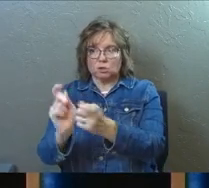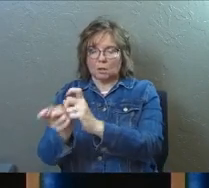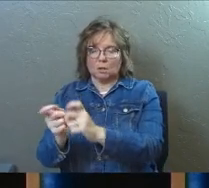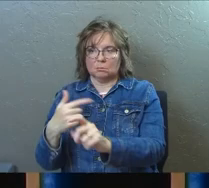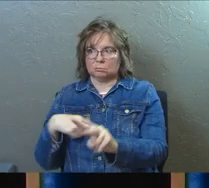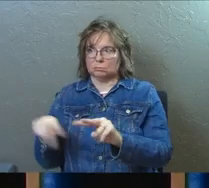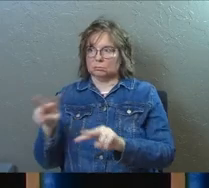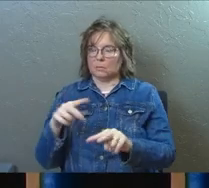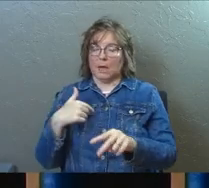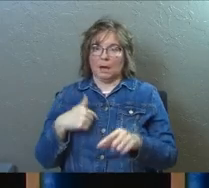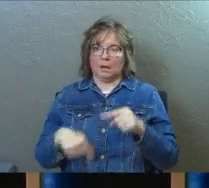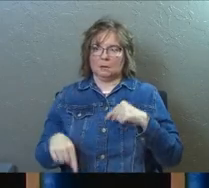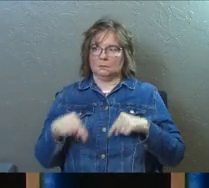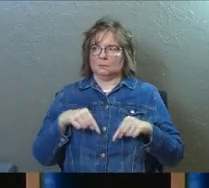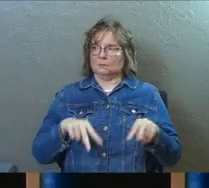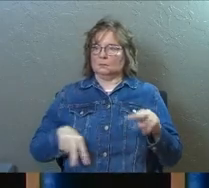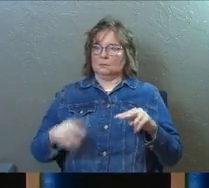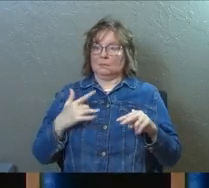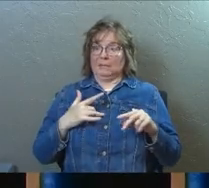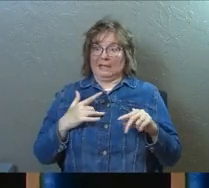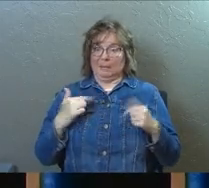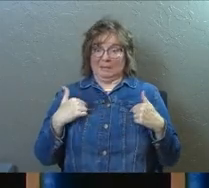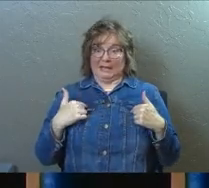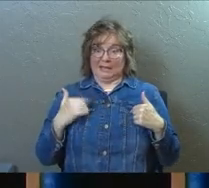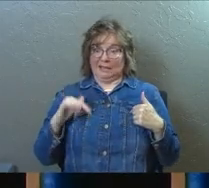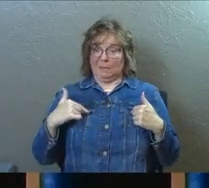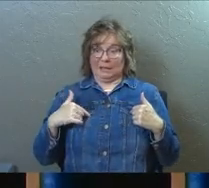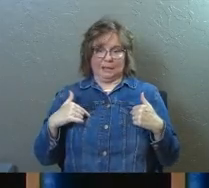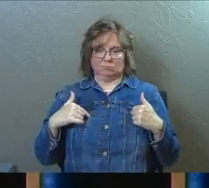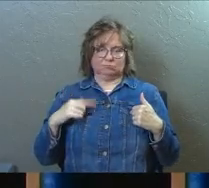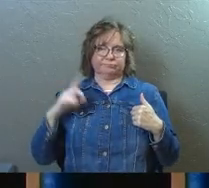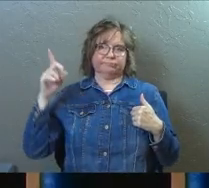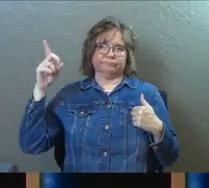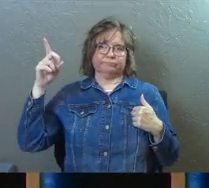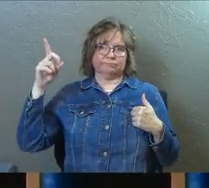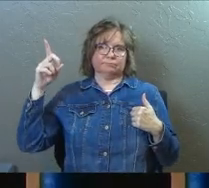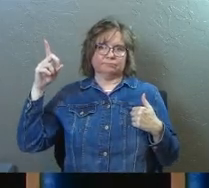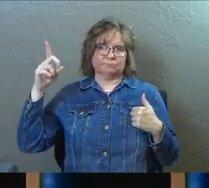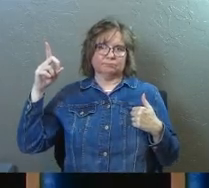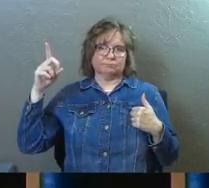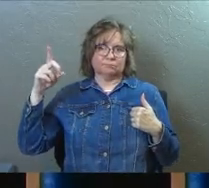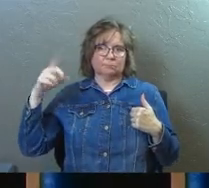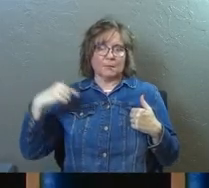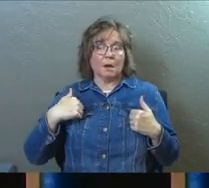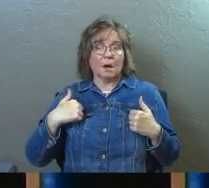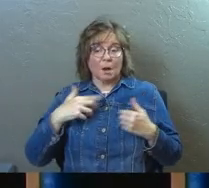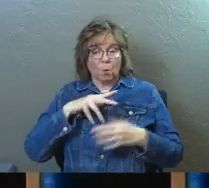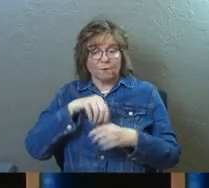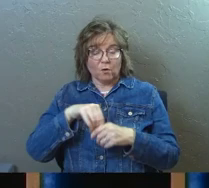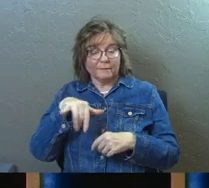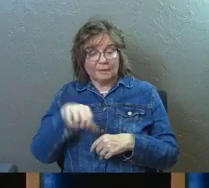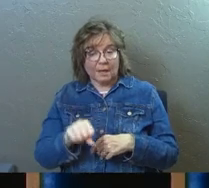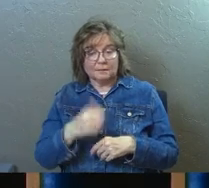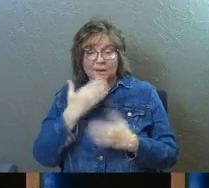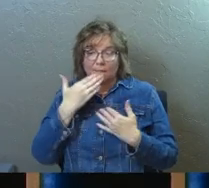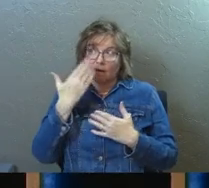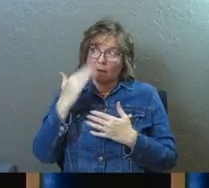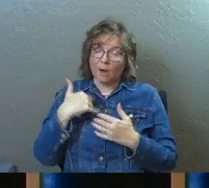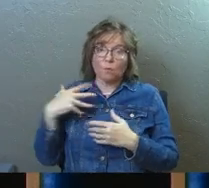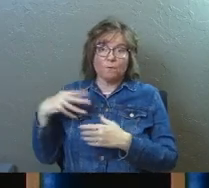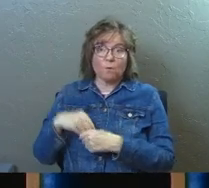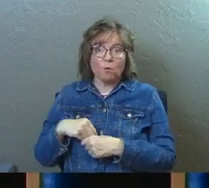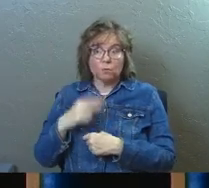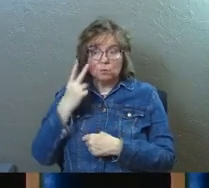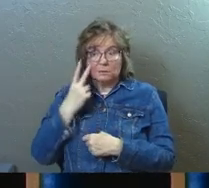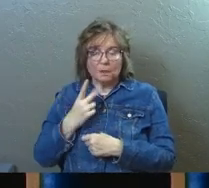And I've got to stand back from that and say, my fingerprints aren't on that one. Right? Like, I was involved. Thank God I was involved, but